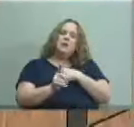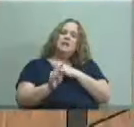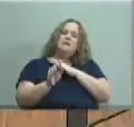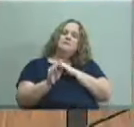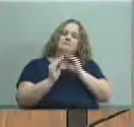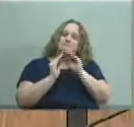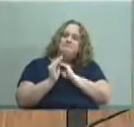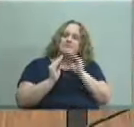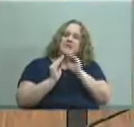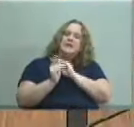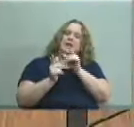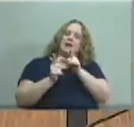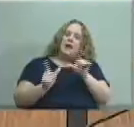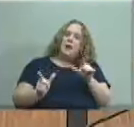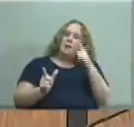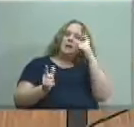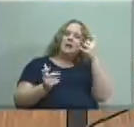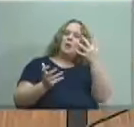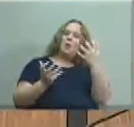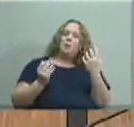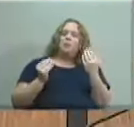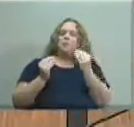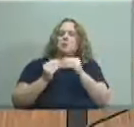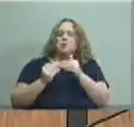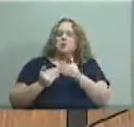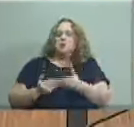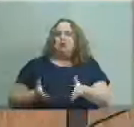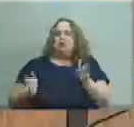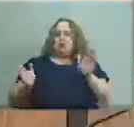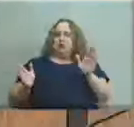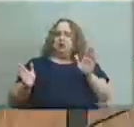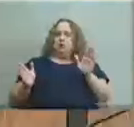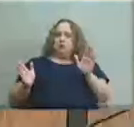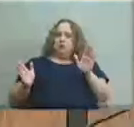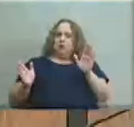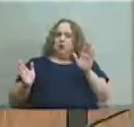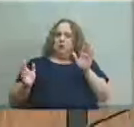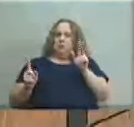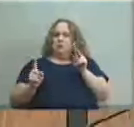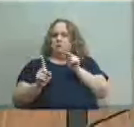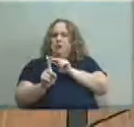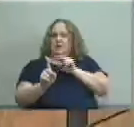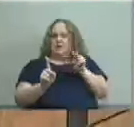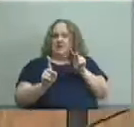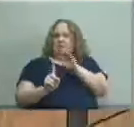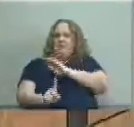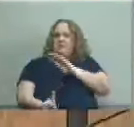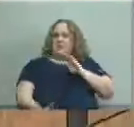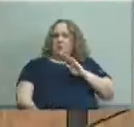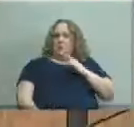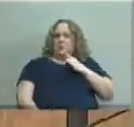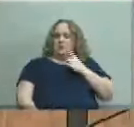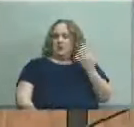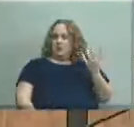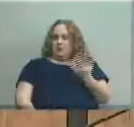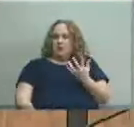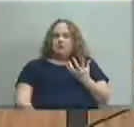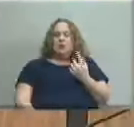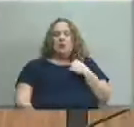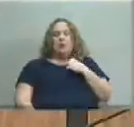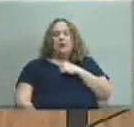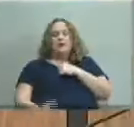general position so that um this board is saying basically we you know we